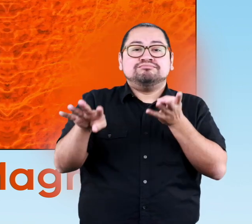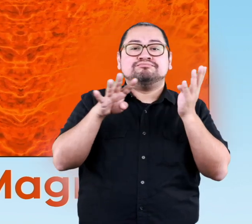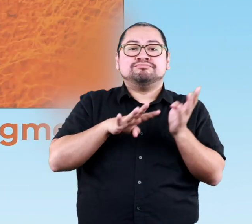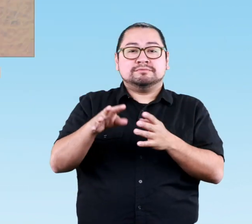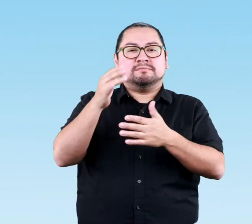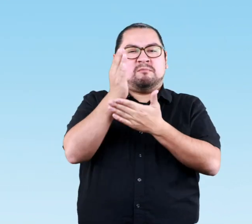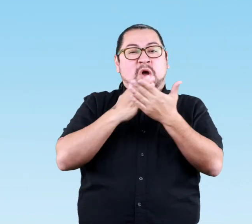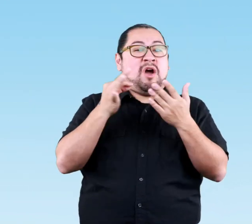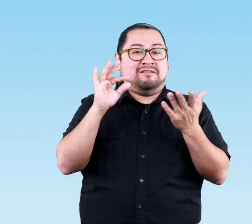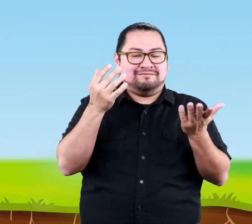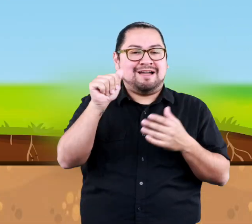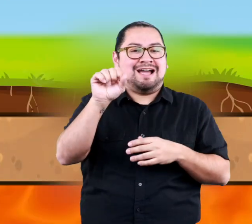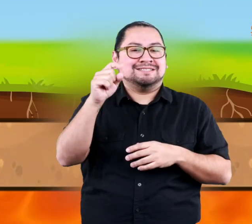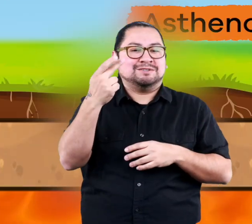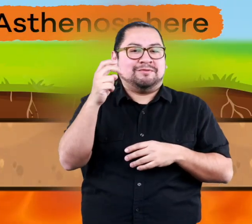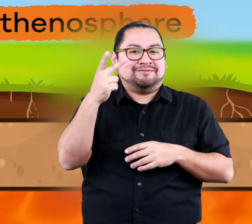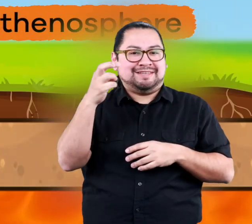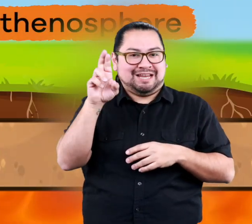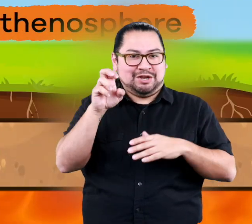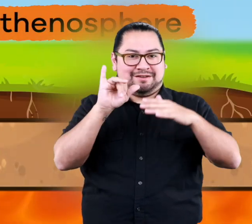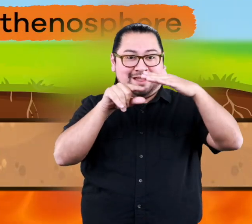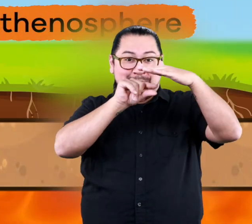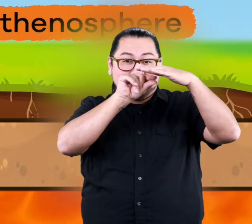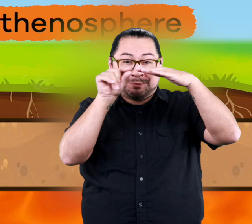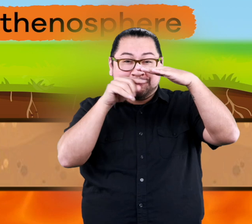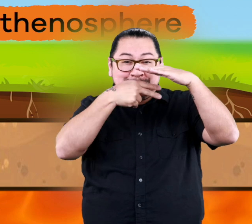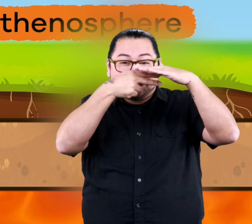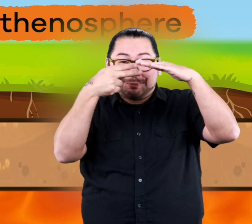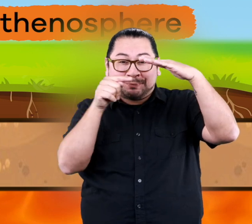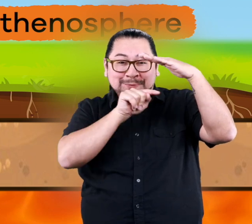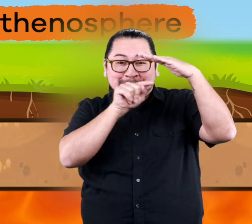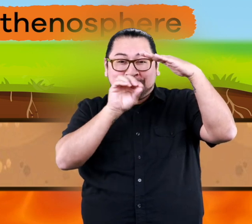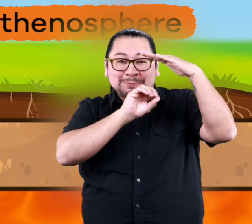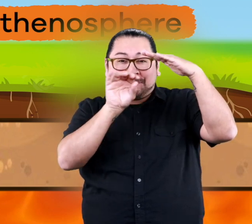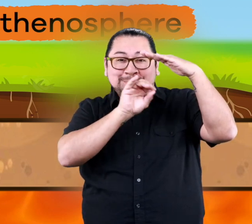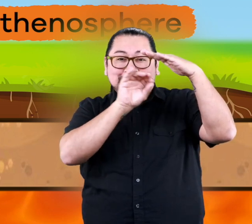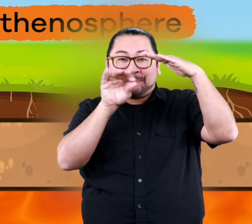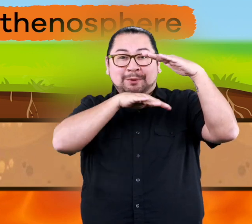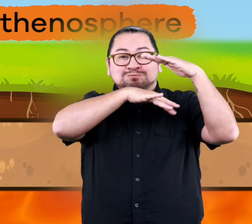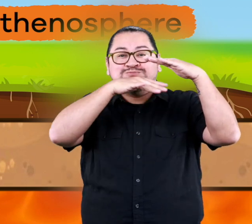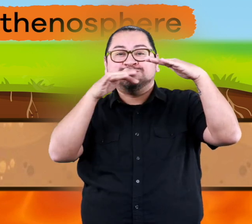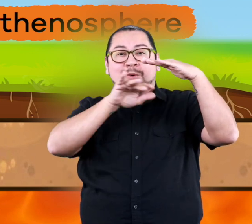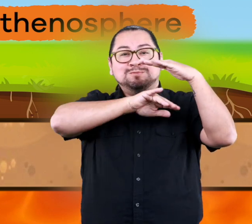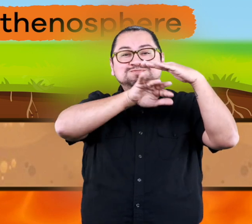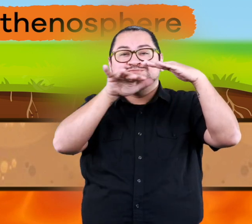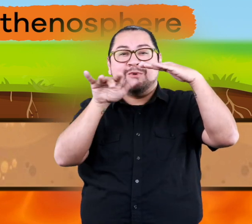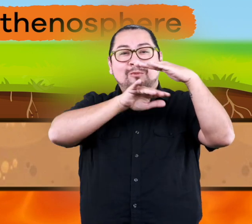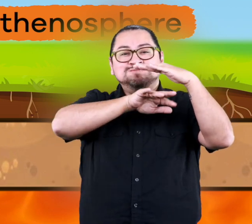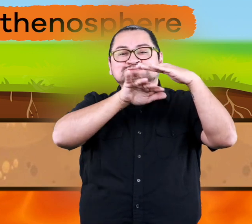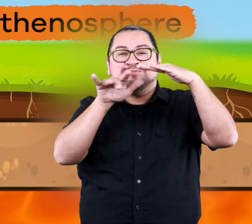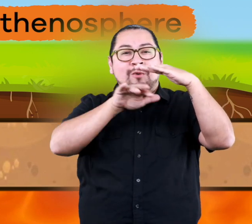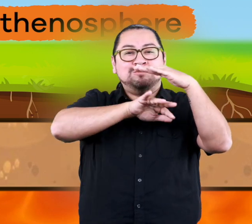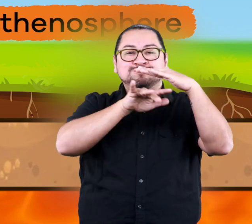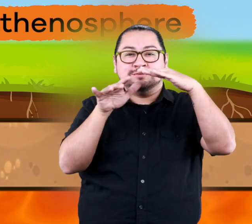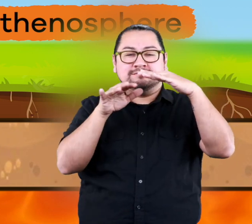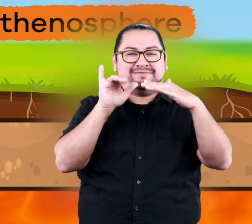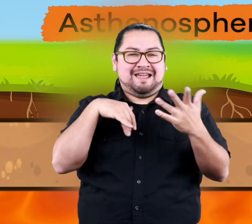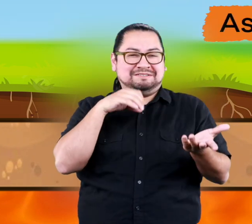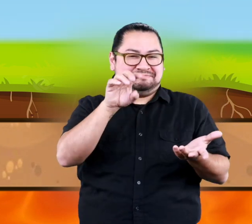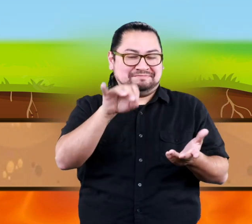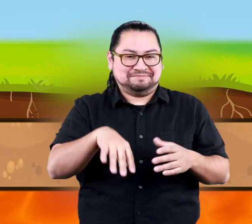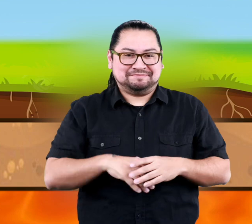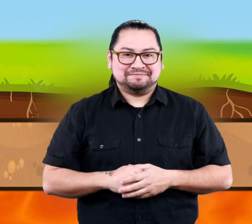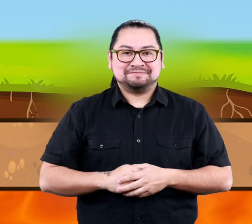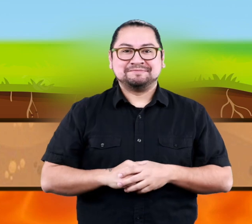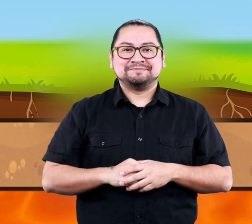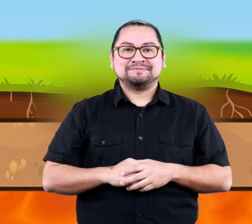This magma is part of the asthenosphere, which is the surface that the plates of the earth's crust float on,